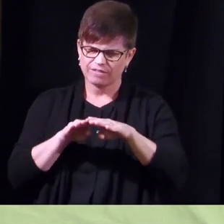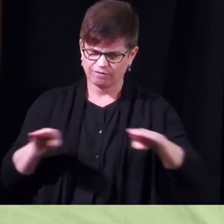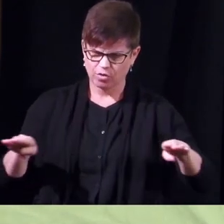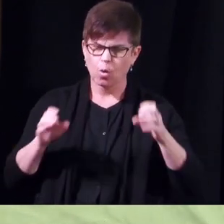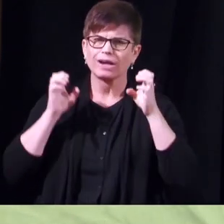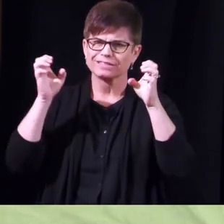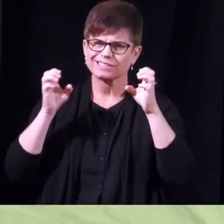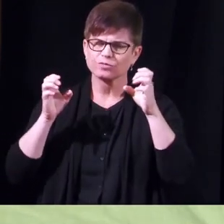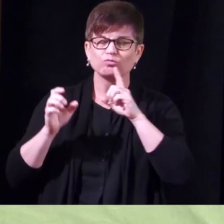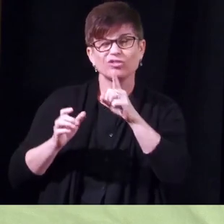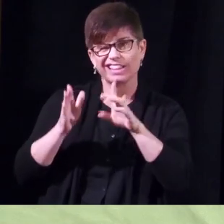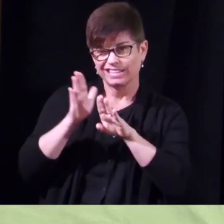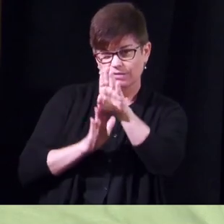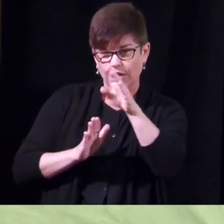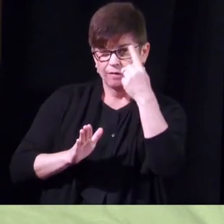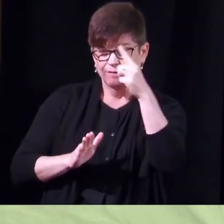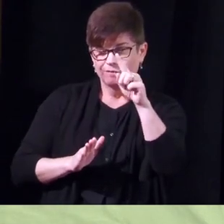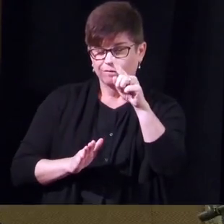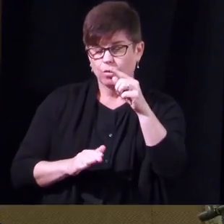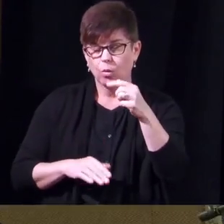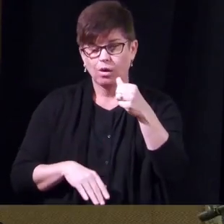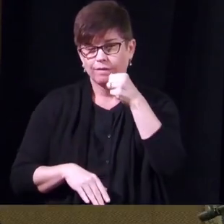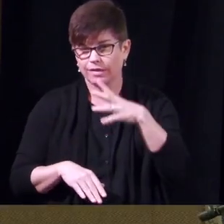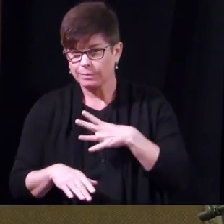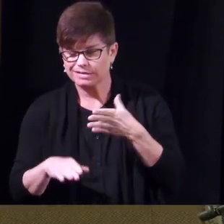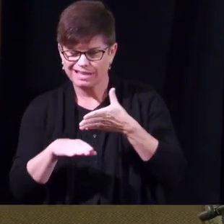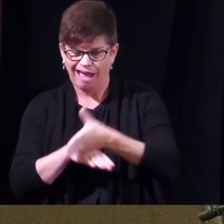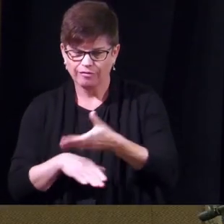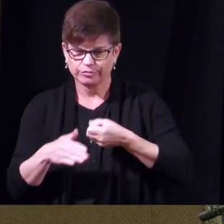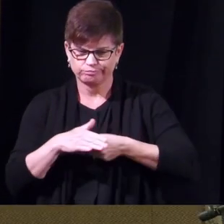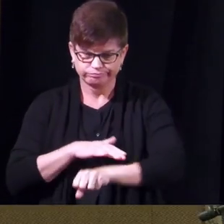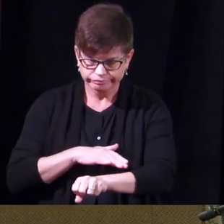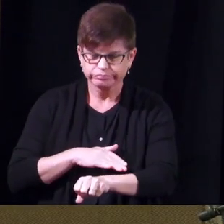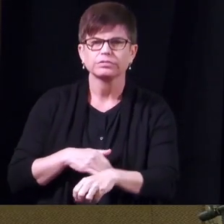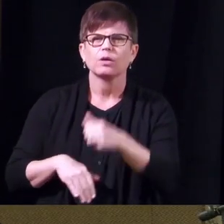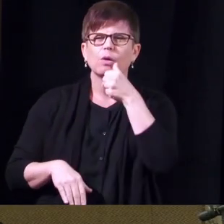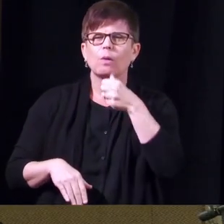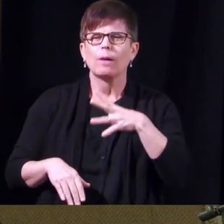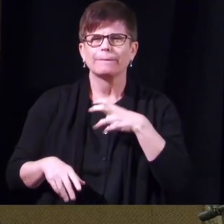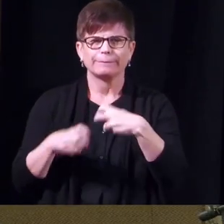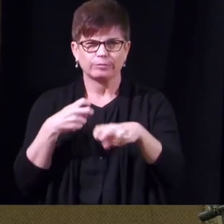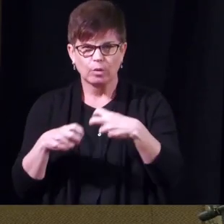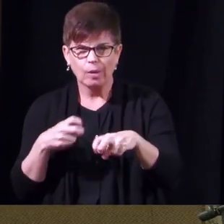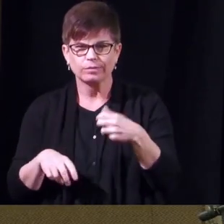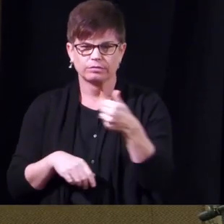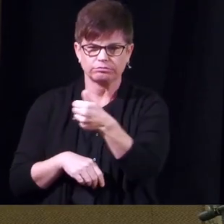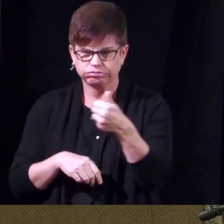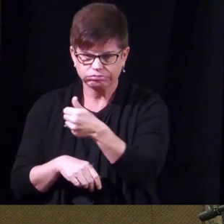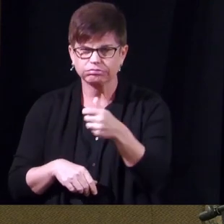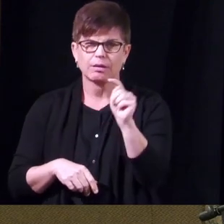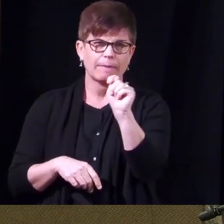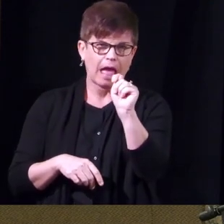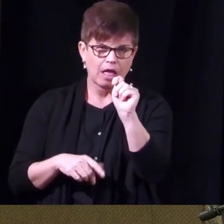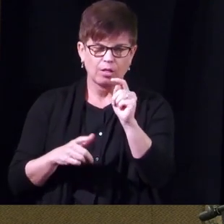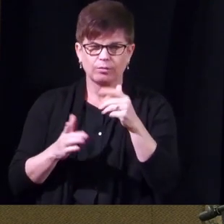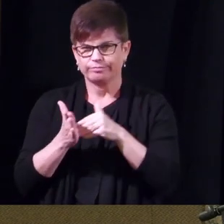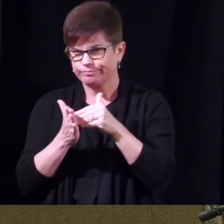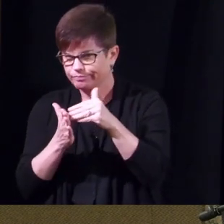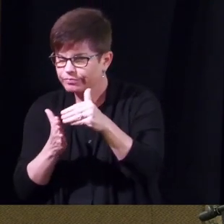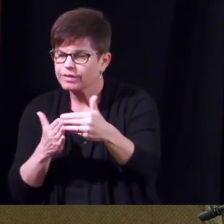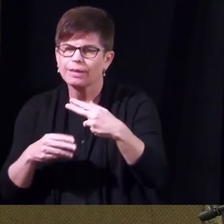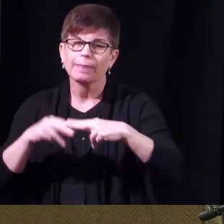for females mostly postpartum after delivering women had problems with incontinence and they have to build up those muscles that